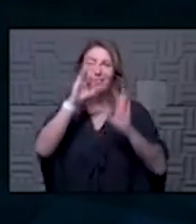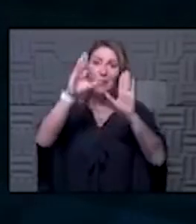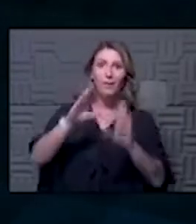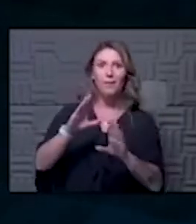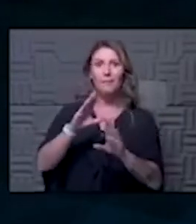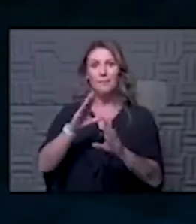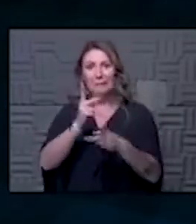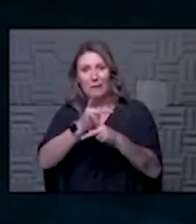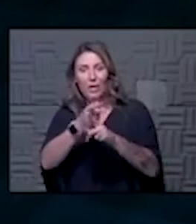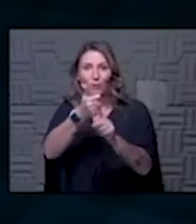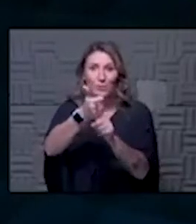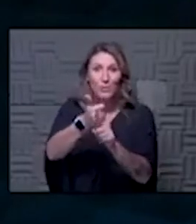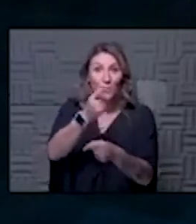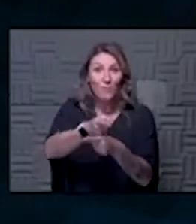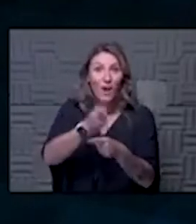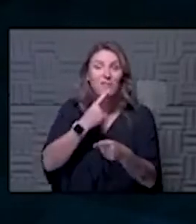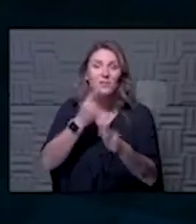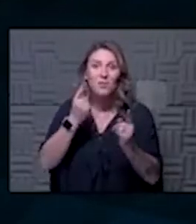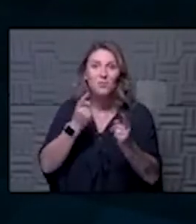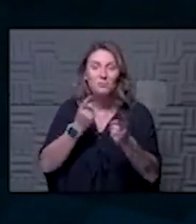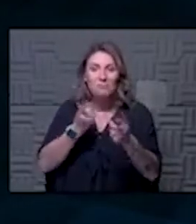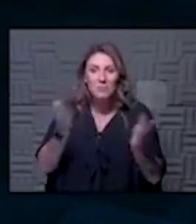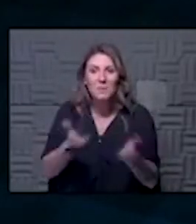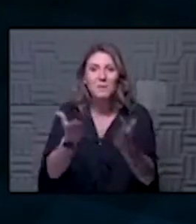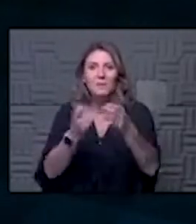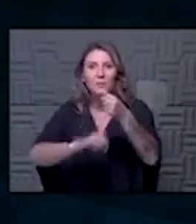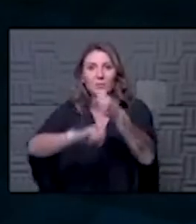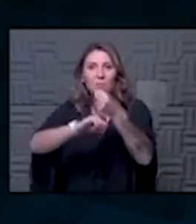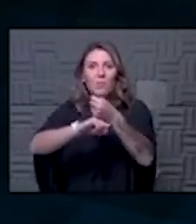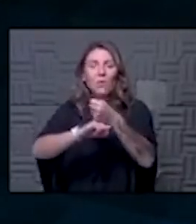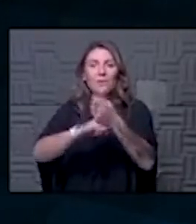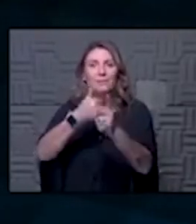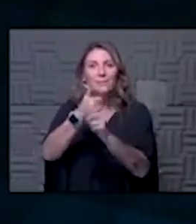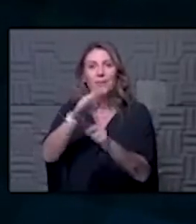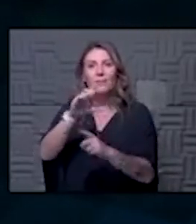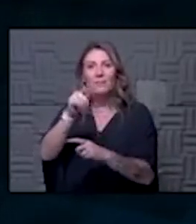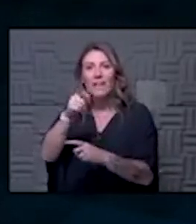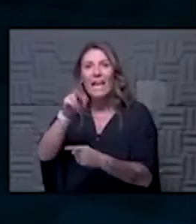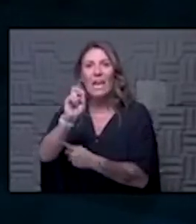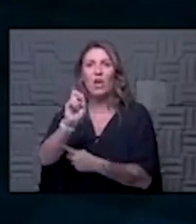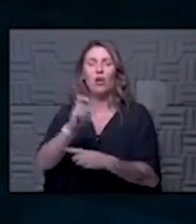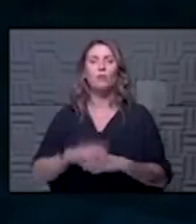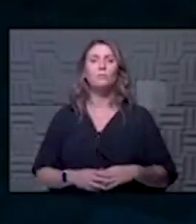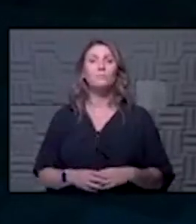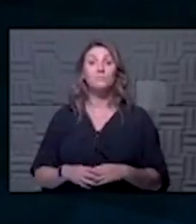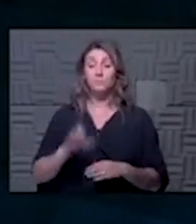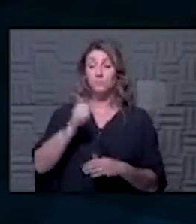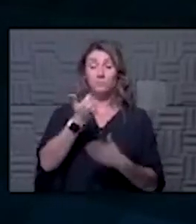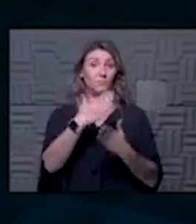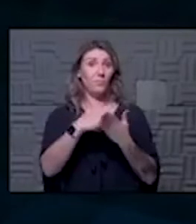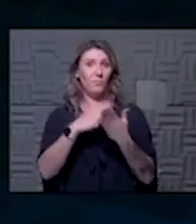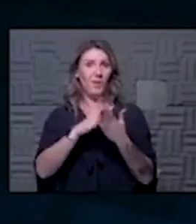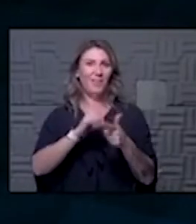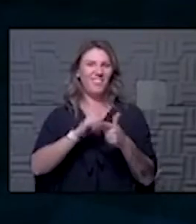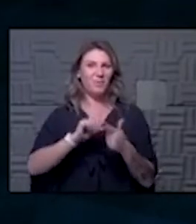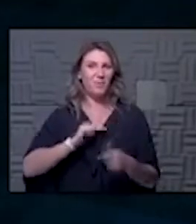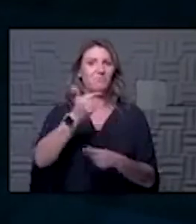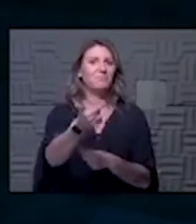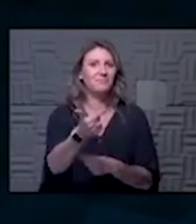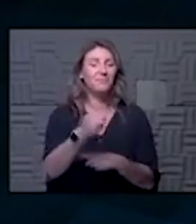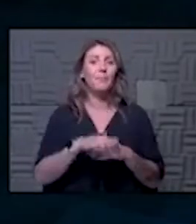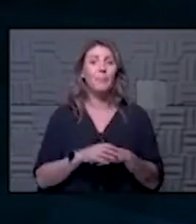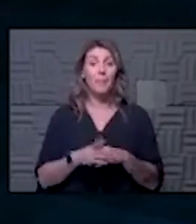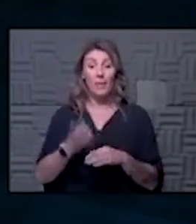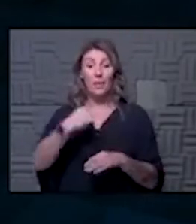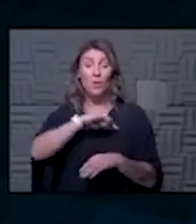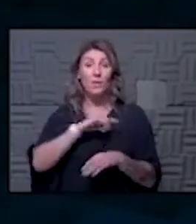we're really trying to promote more self-care at this point in time and another piece as I turn it back over to you is are